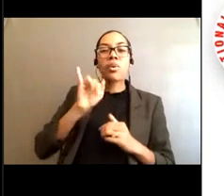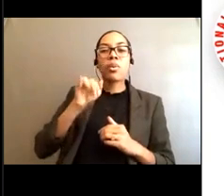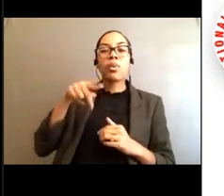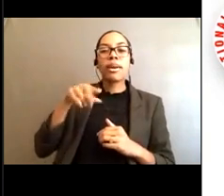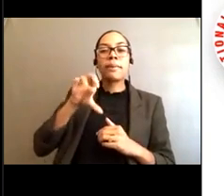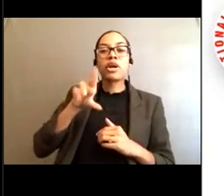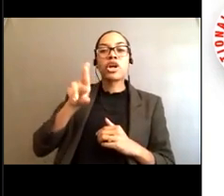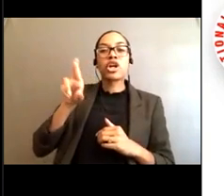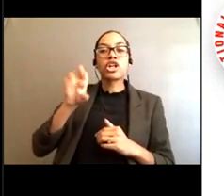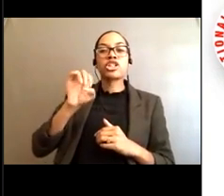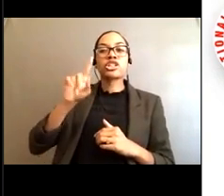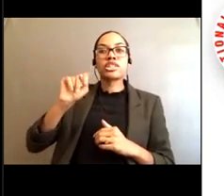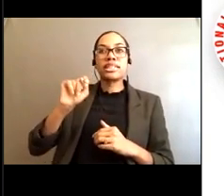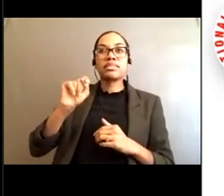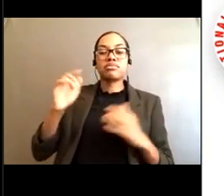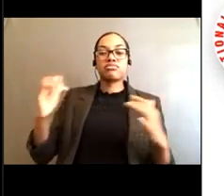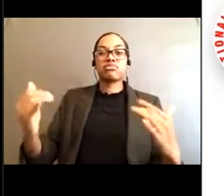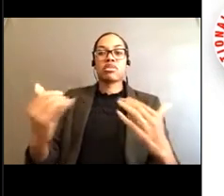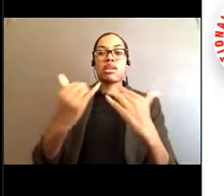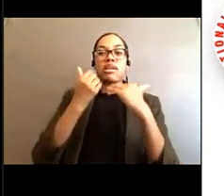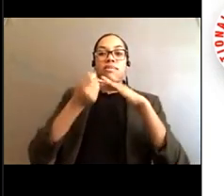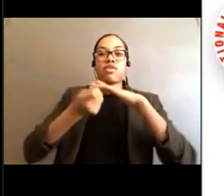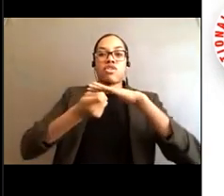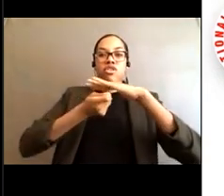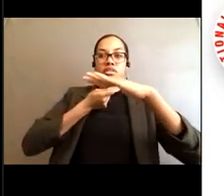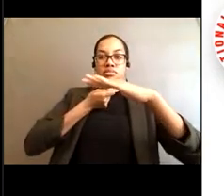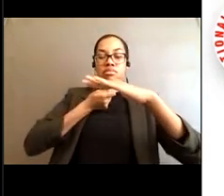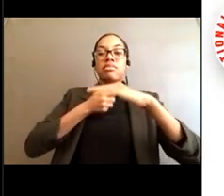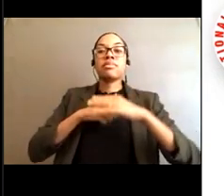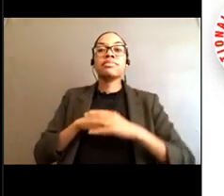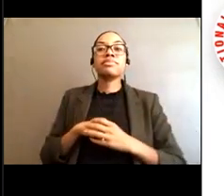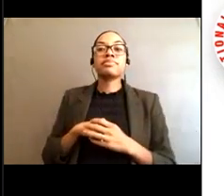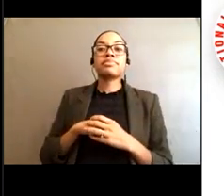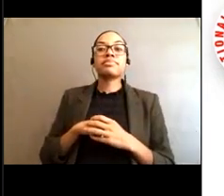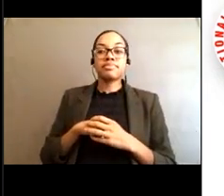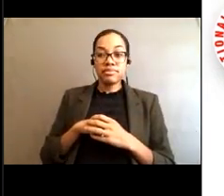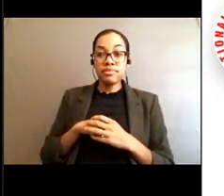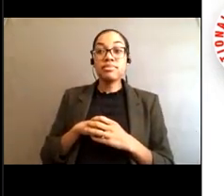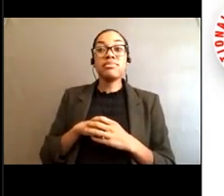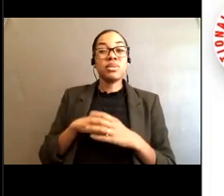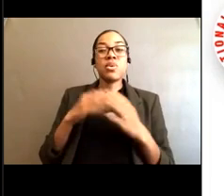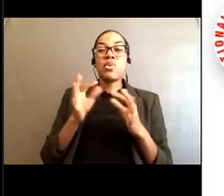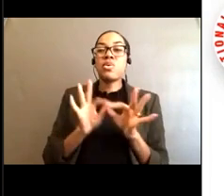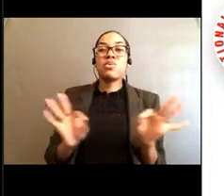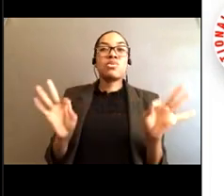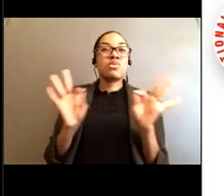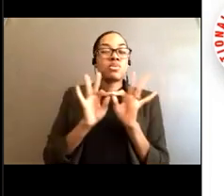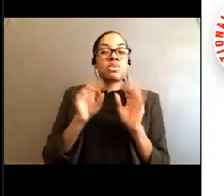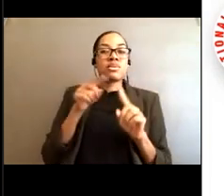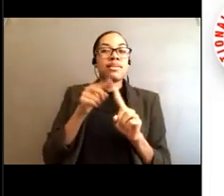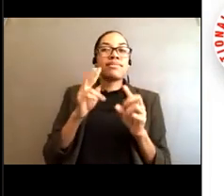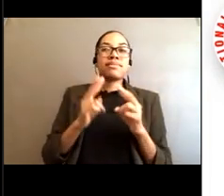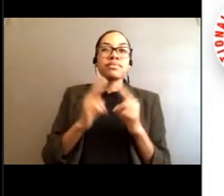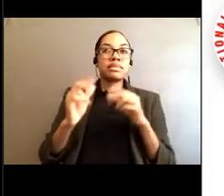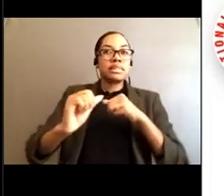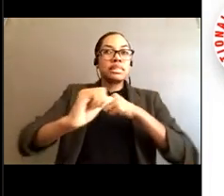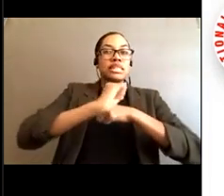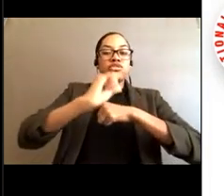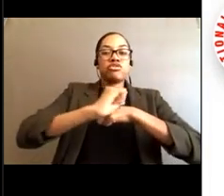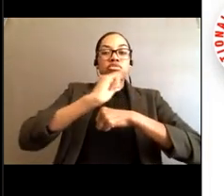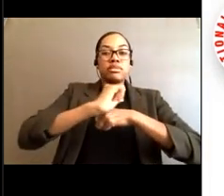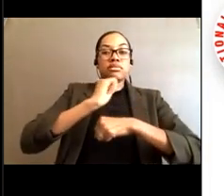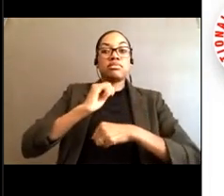and the United States Life Savings Association has found through their statistics that 80 percent